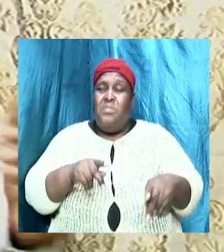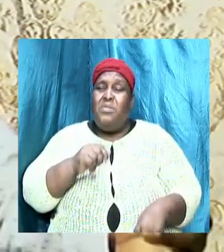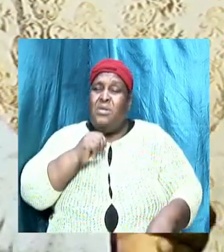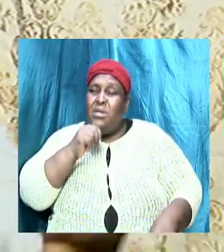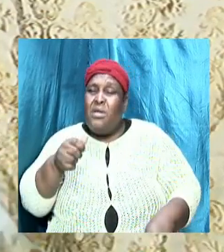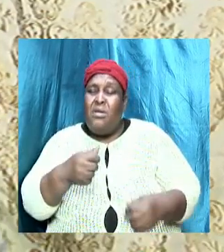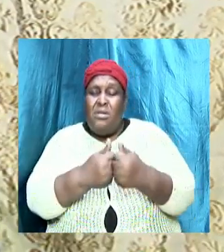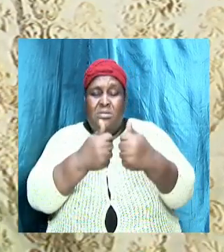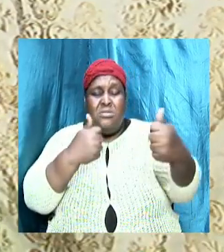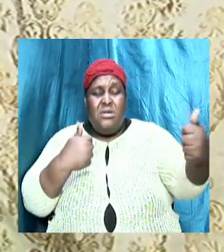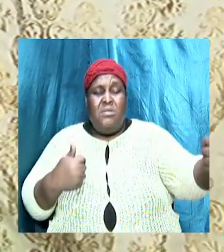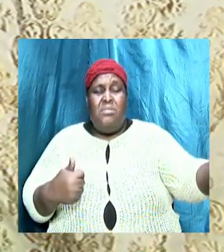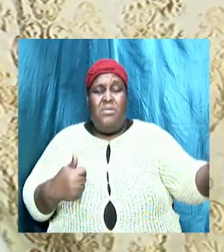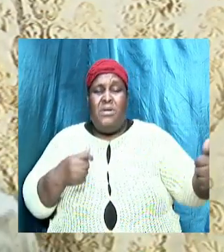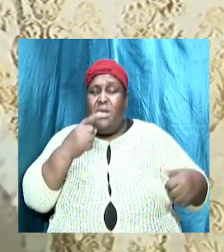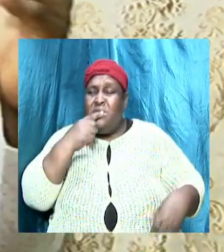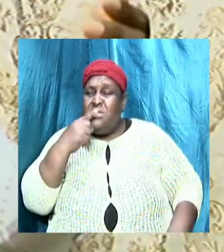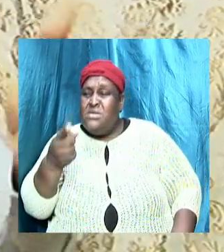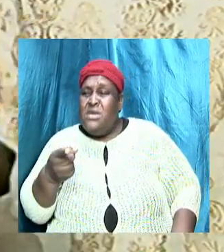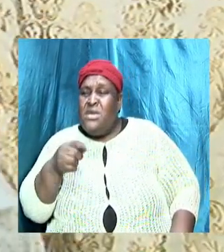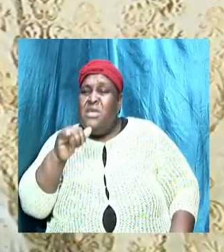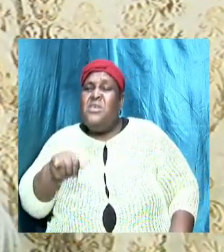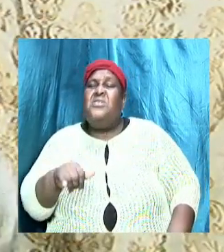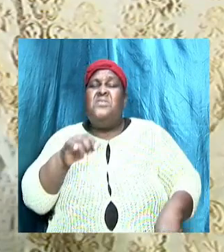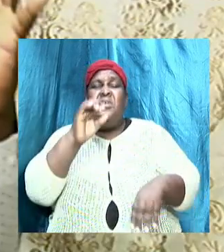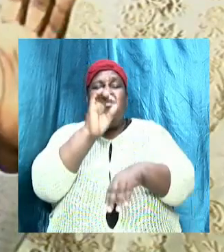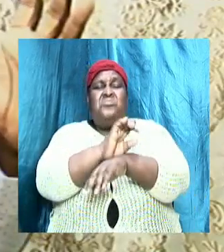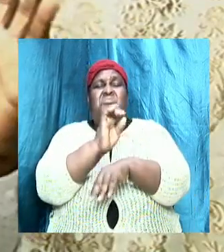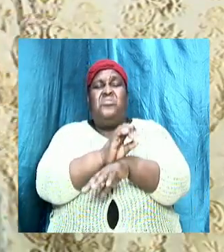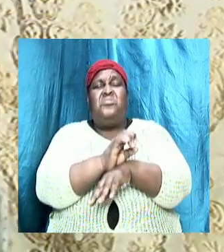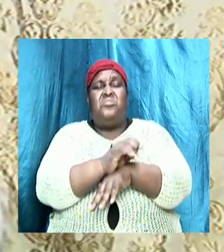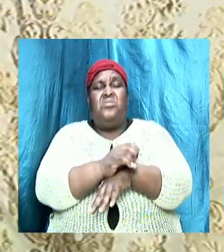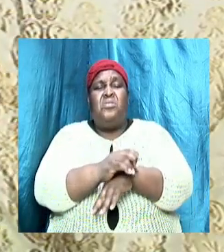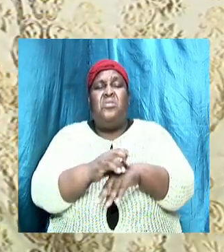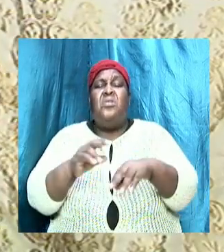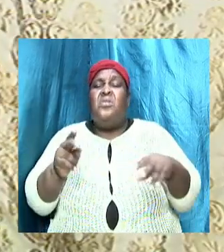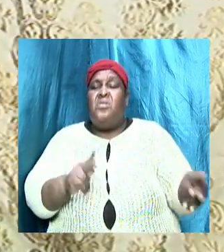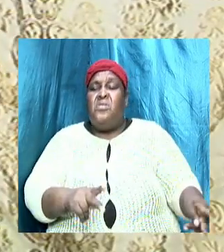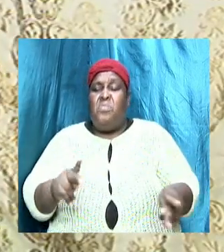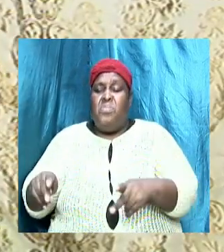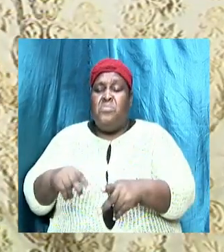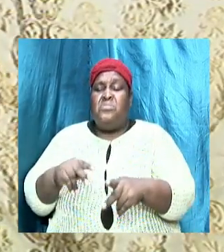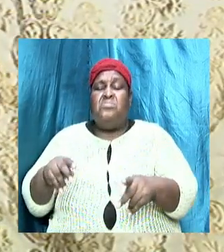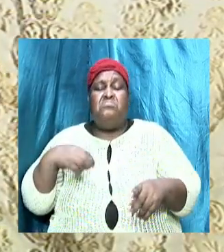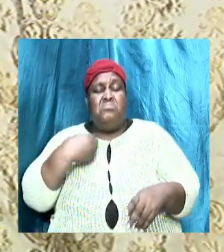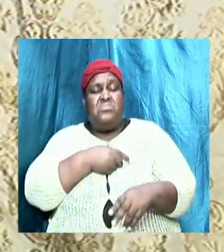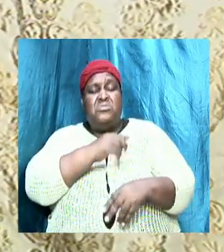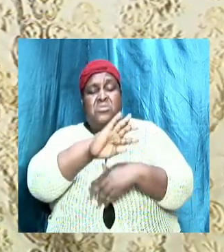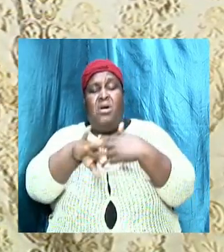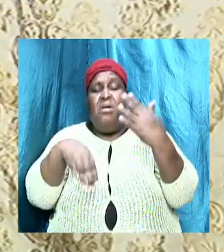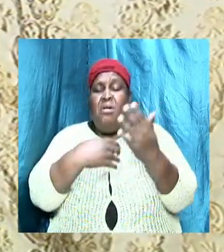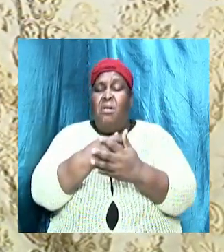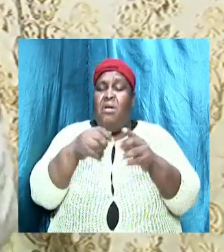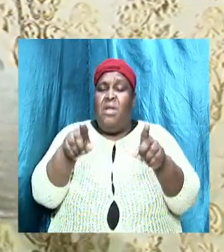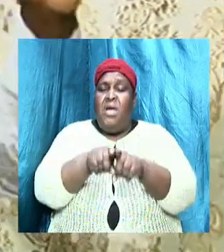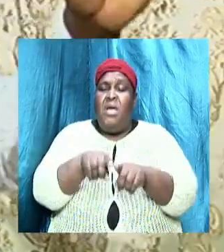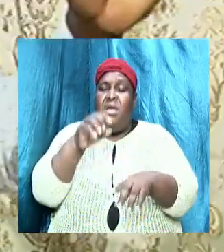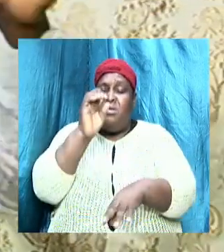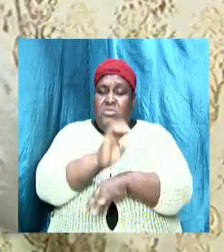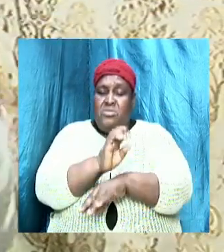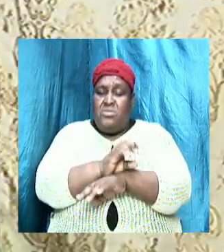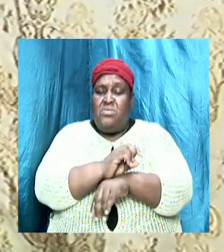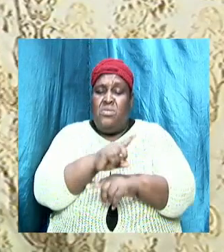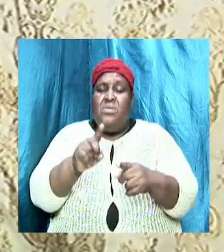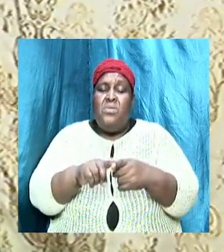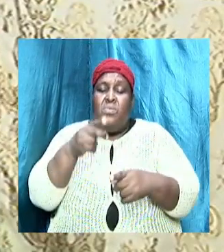to separate and say look here that church is they they going put us all as the church and I want you to understand that when we see